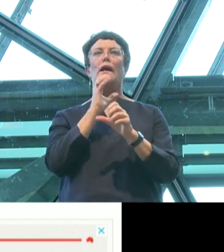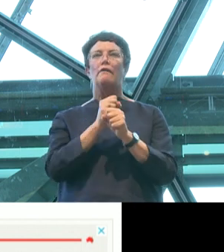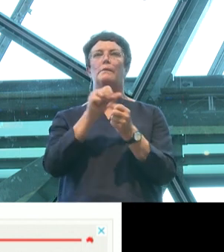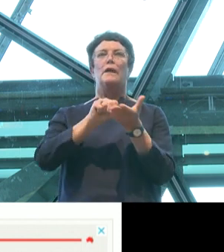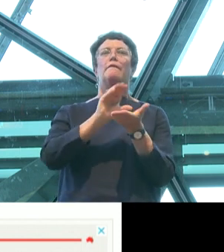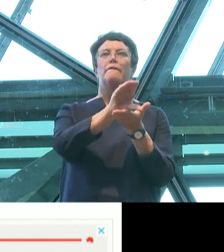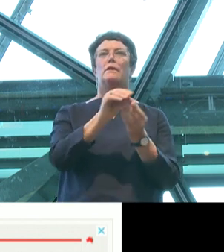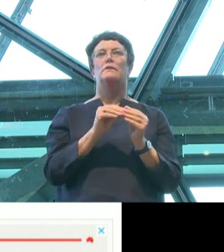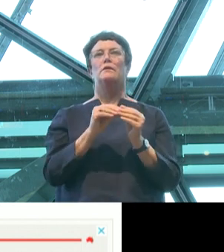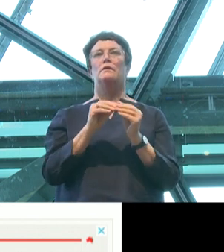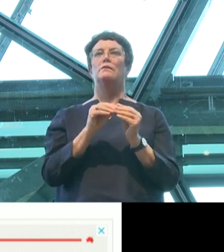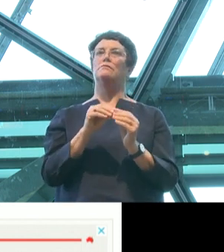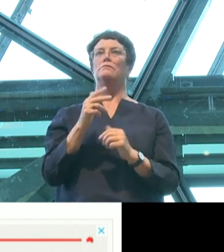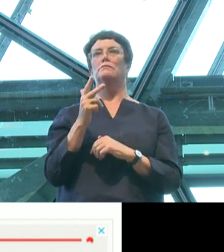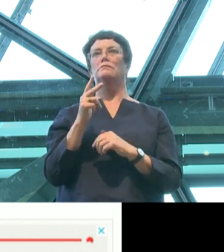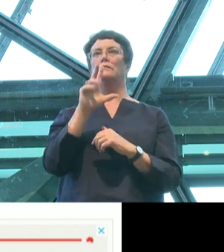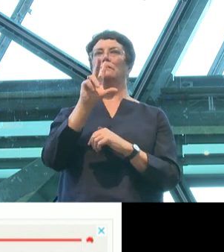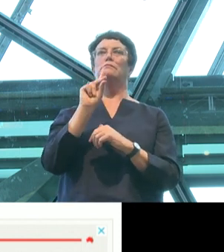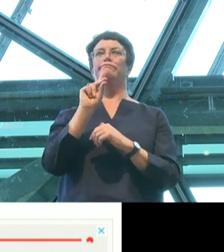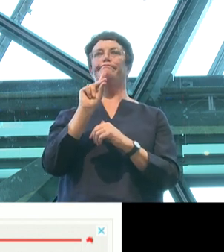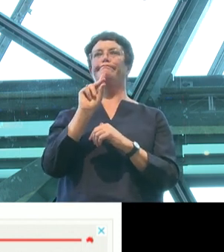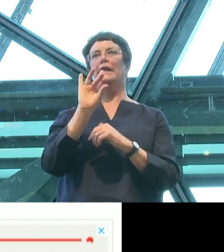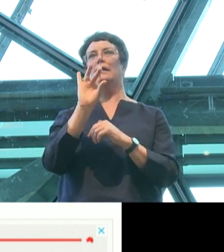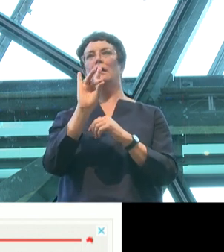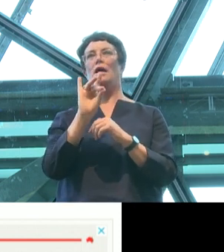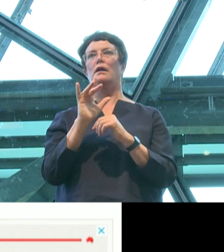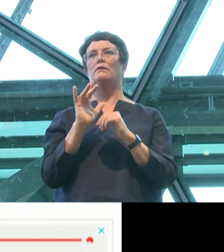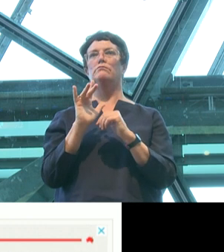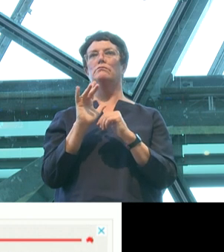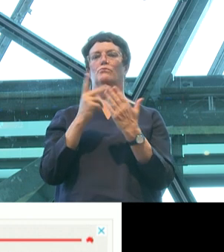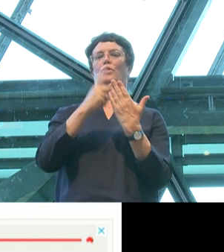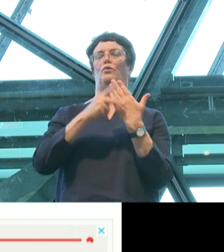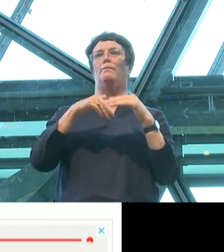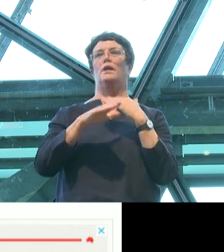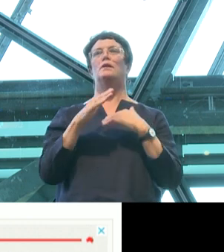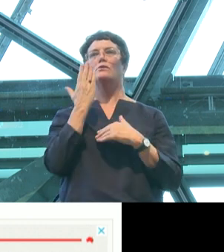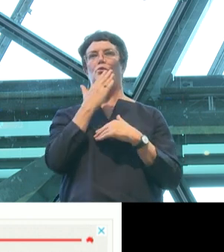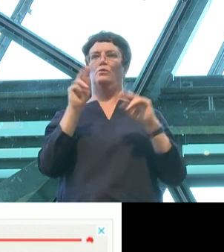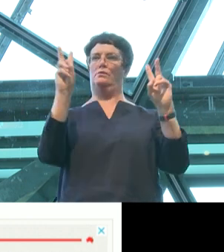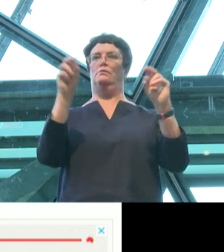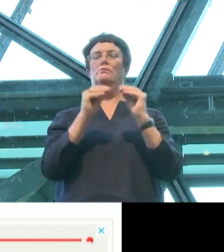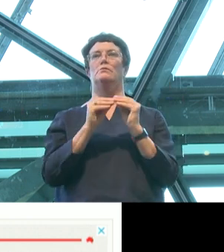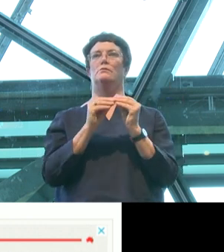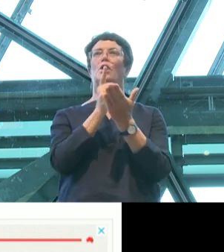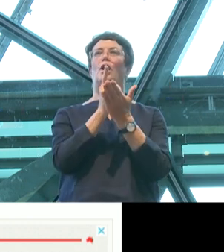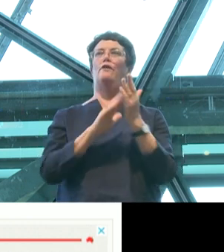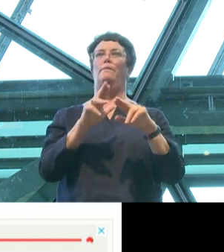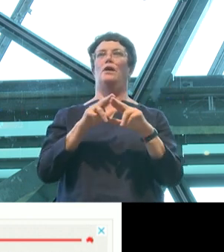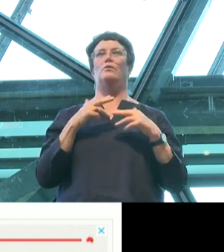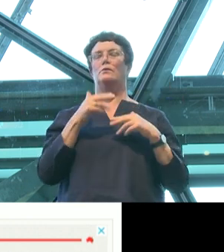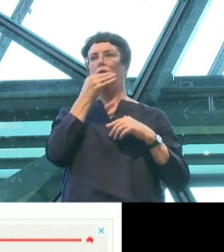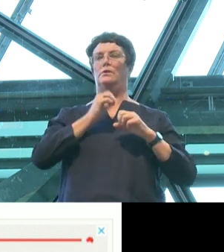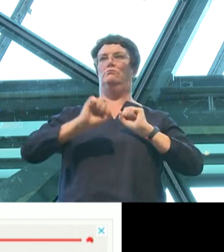obviously alarming to a lot of people. And perhaps a lot of parents were understandably alarmed. And within